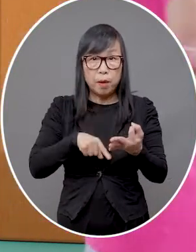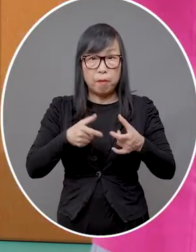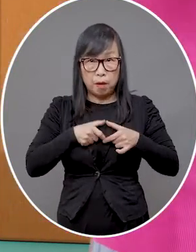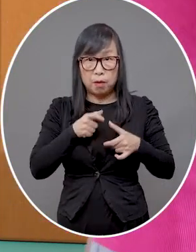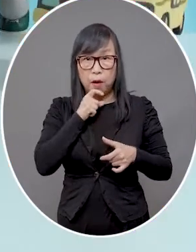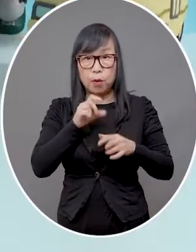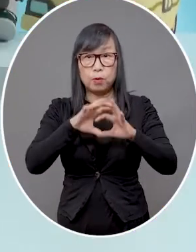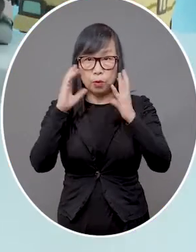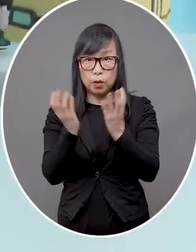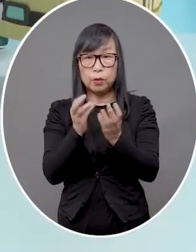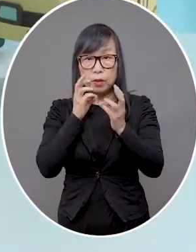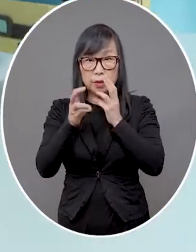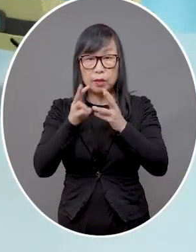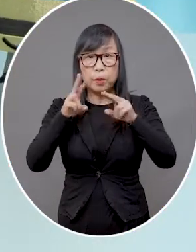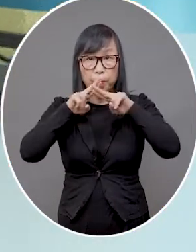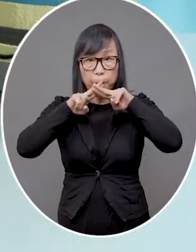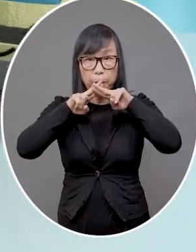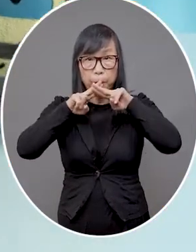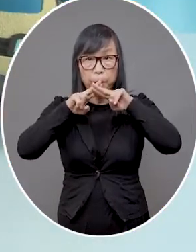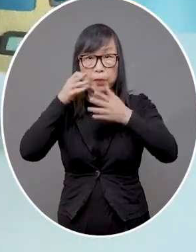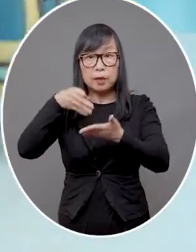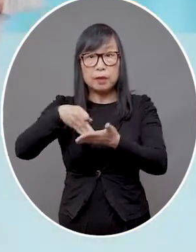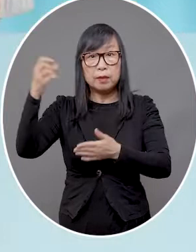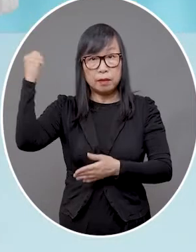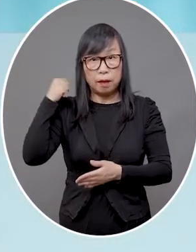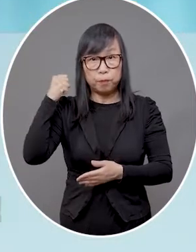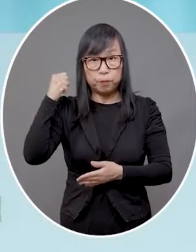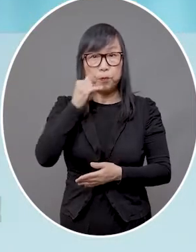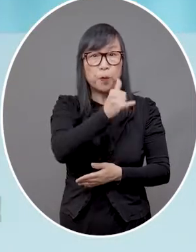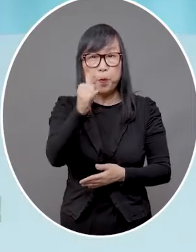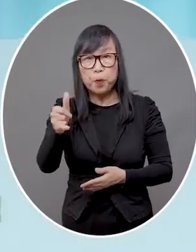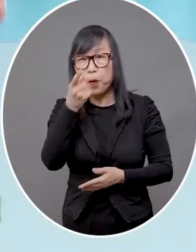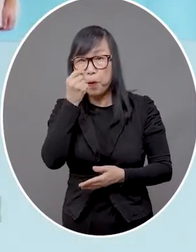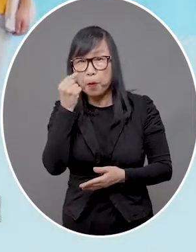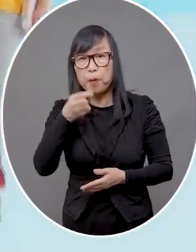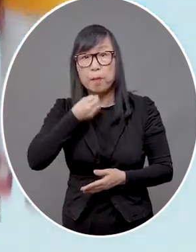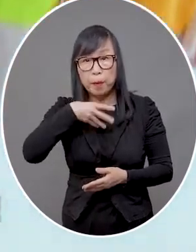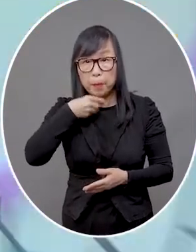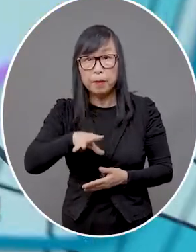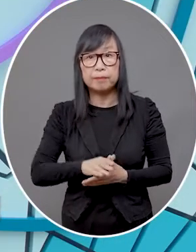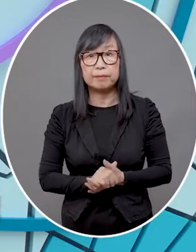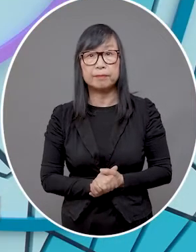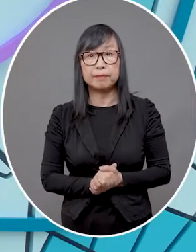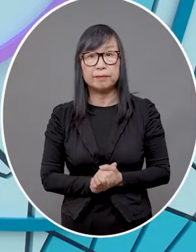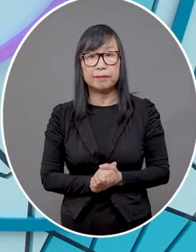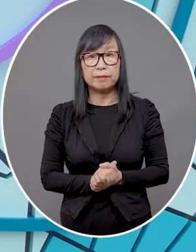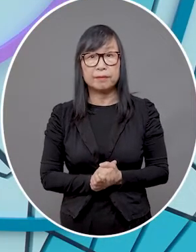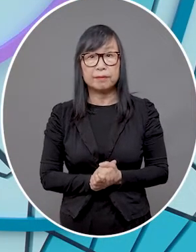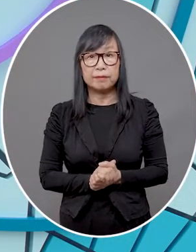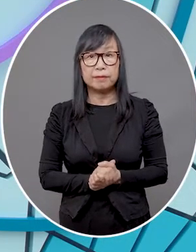face-to-face interviews. All information collected will be kept confidential. Take part and help enhance the commuting experience.